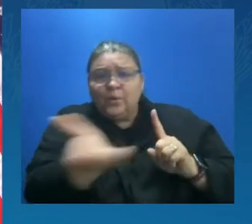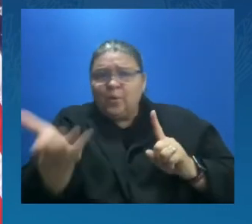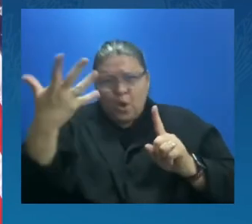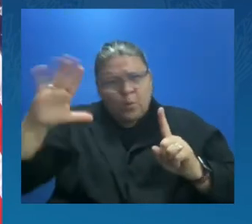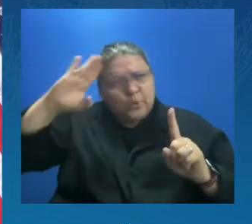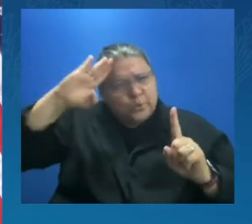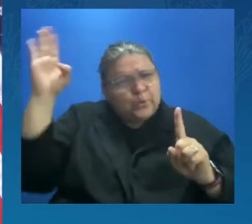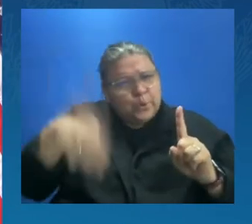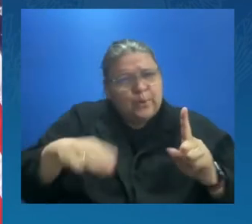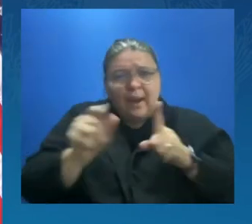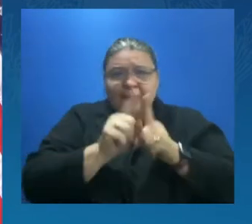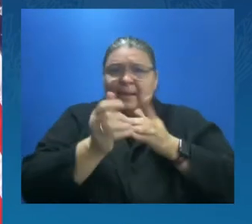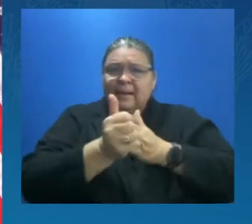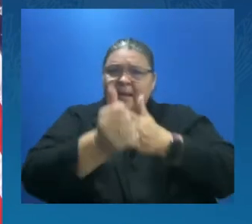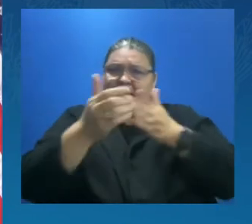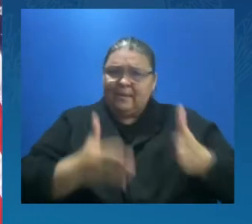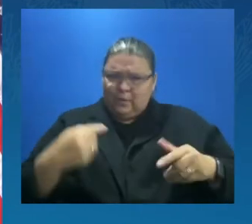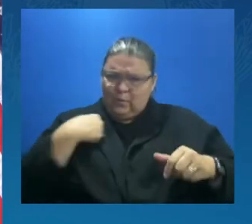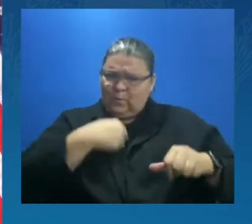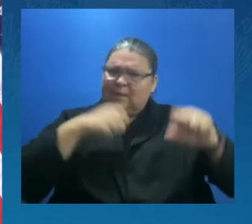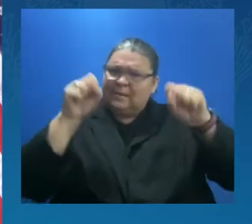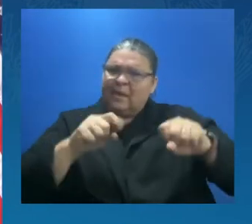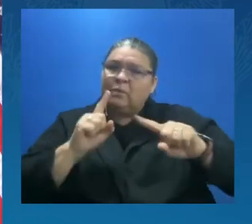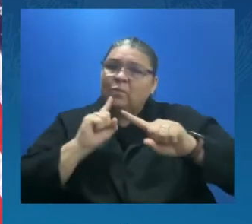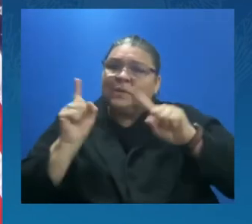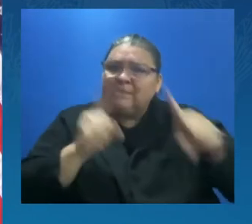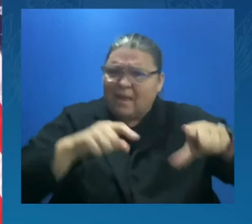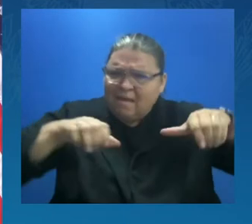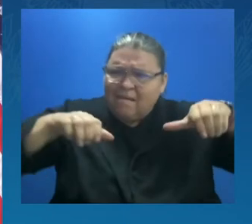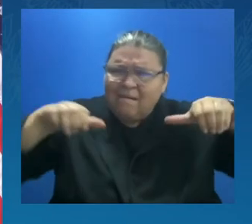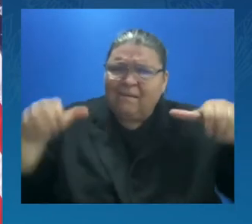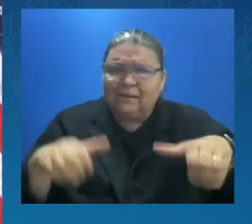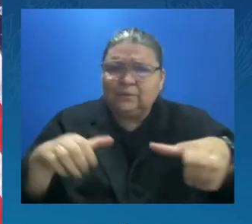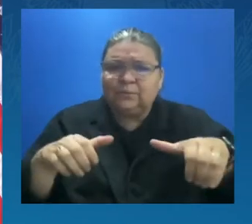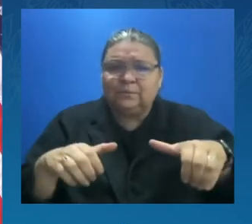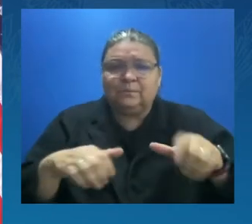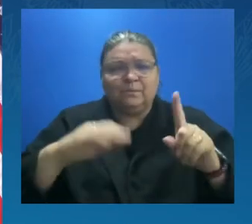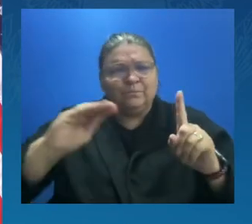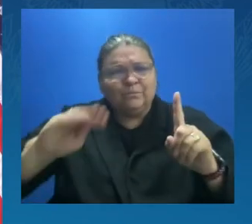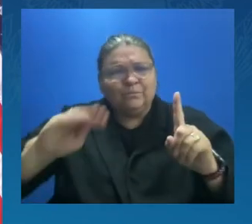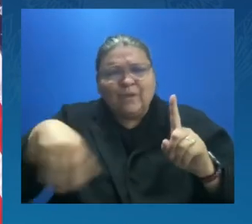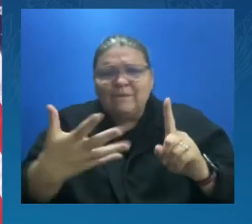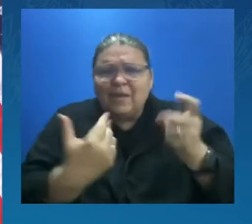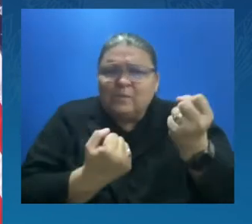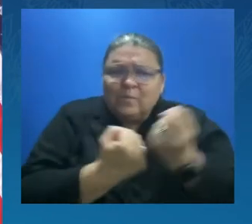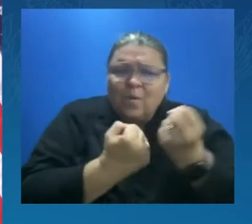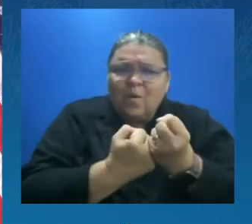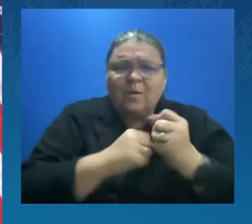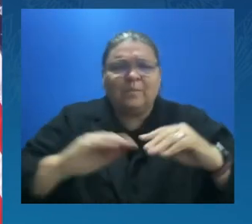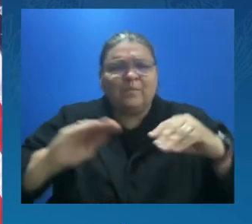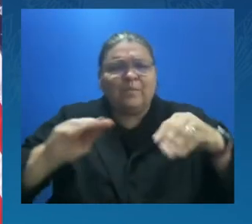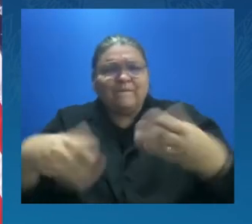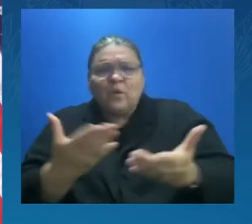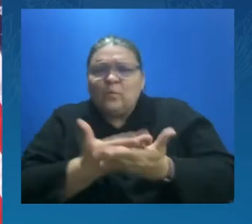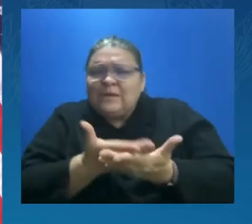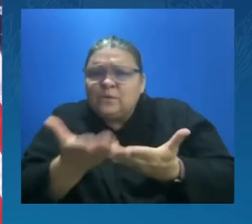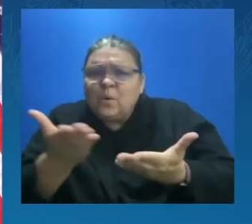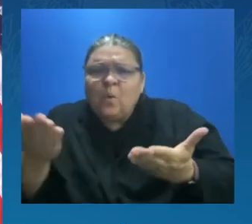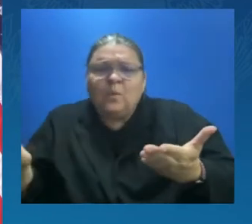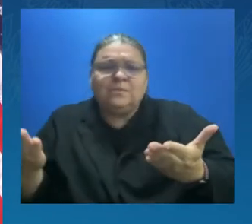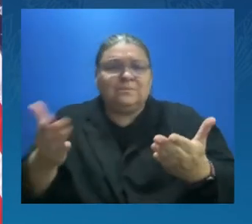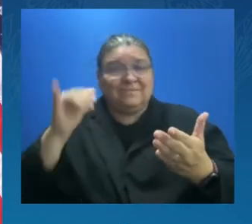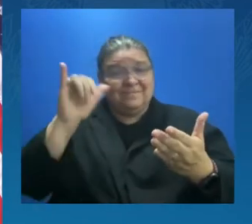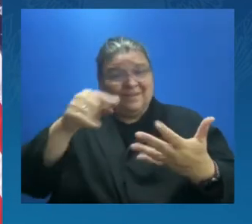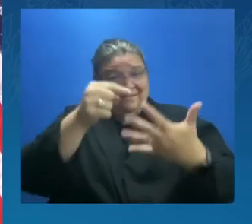to act. To provide support and resources has been a goal and a priority for our